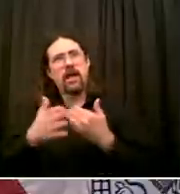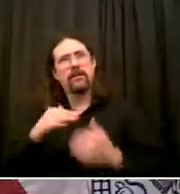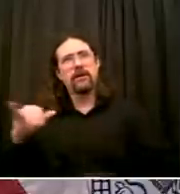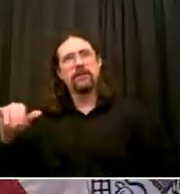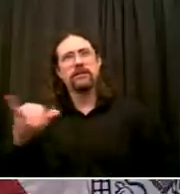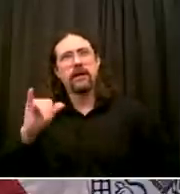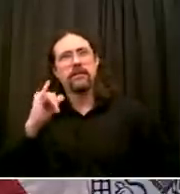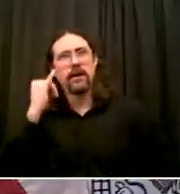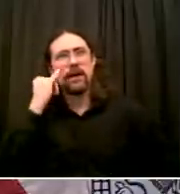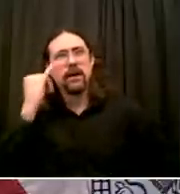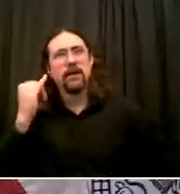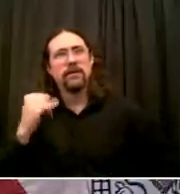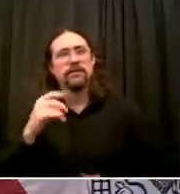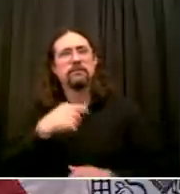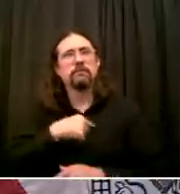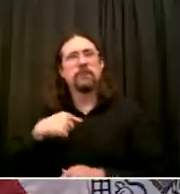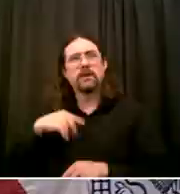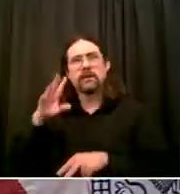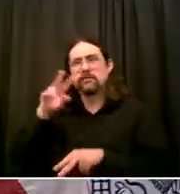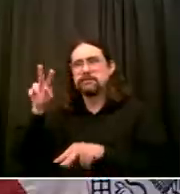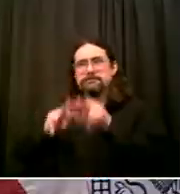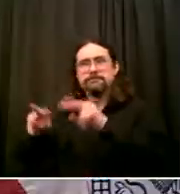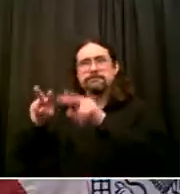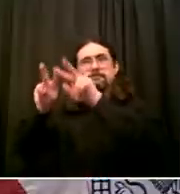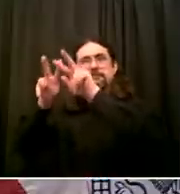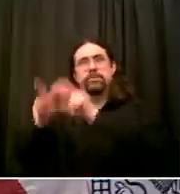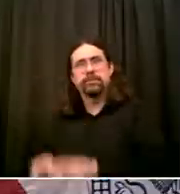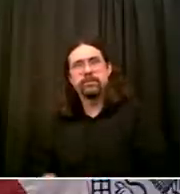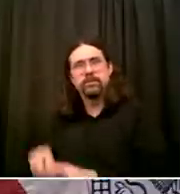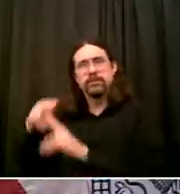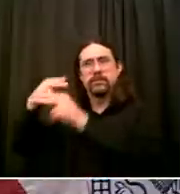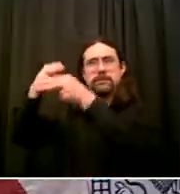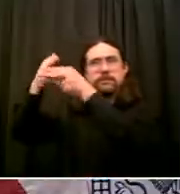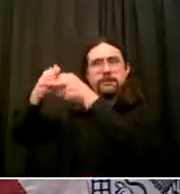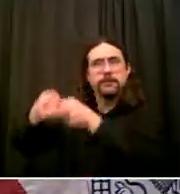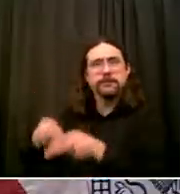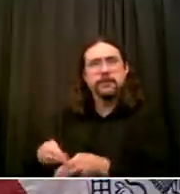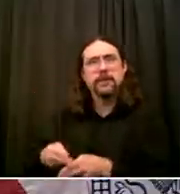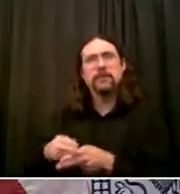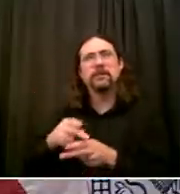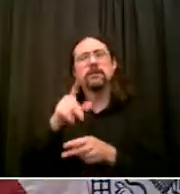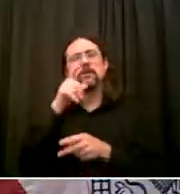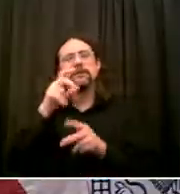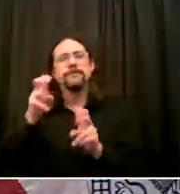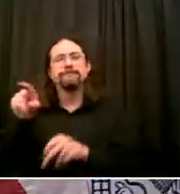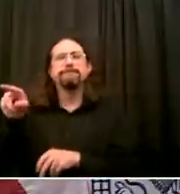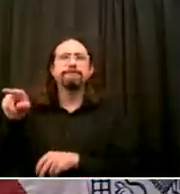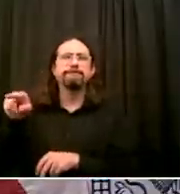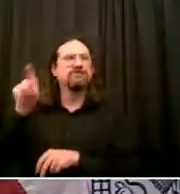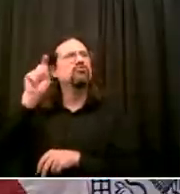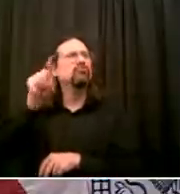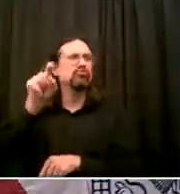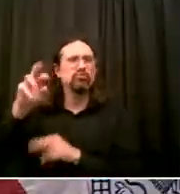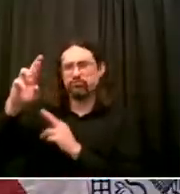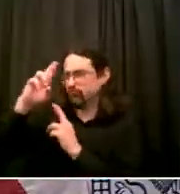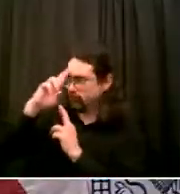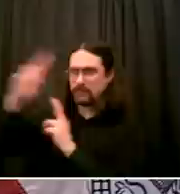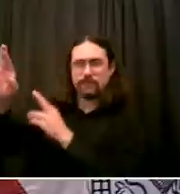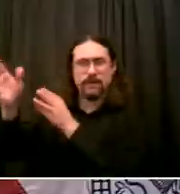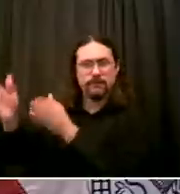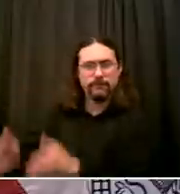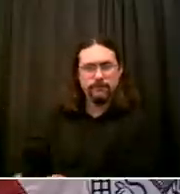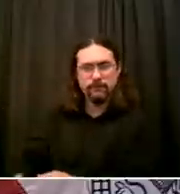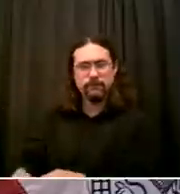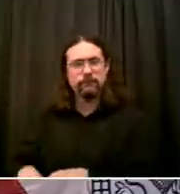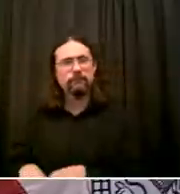changed When there will be context given to a name But I think this commission is the right way to do it Because